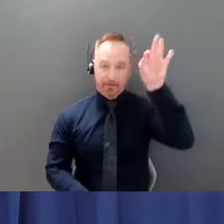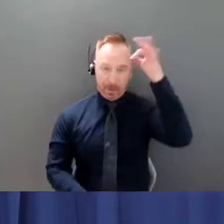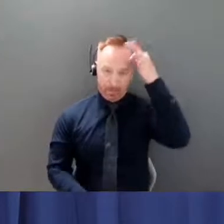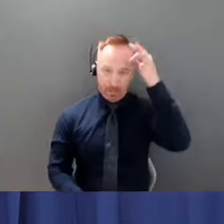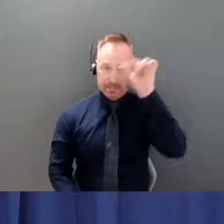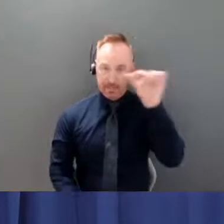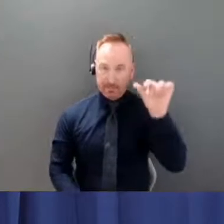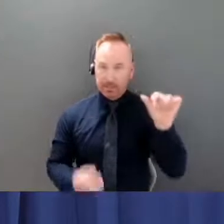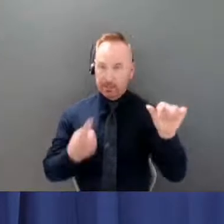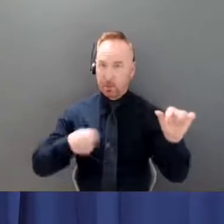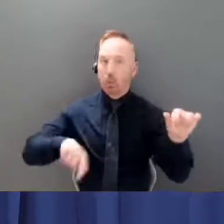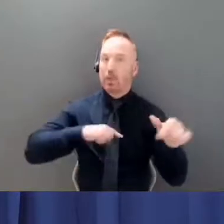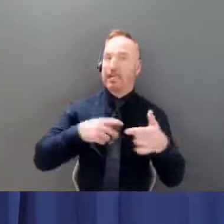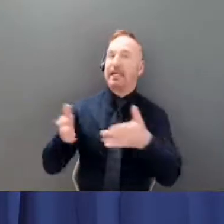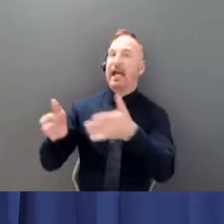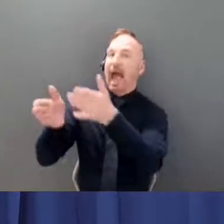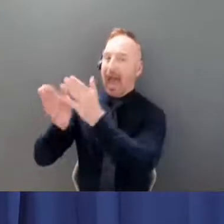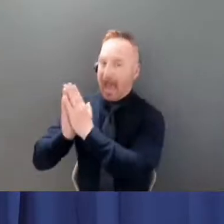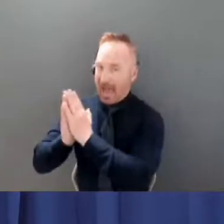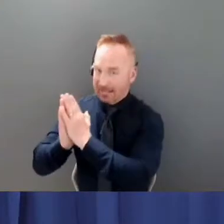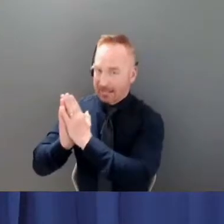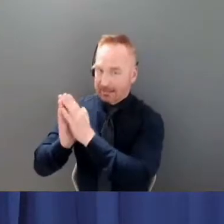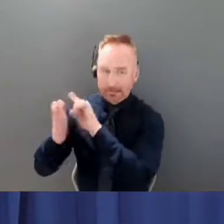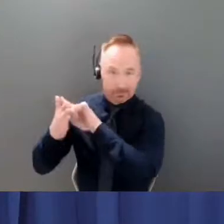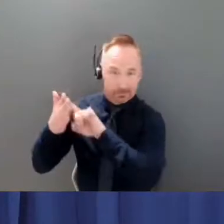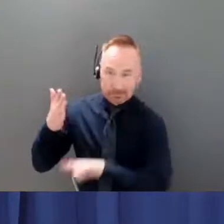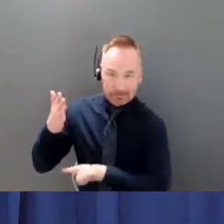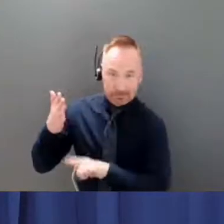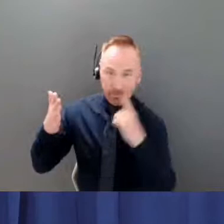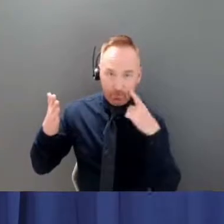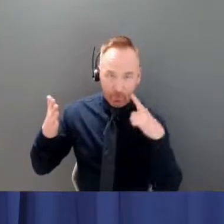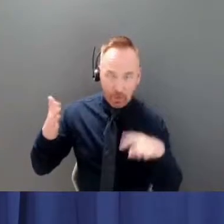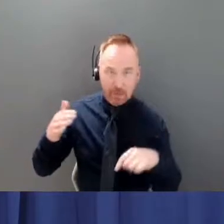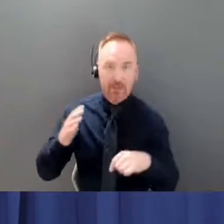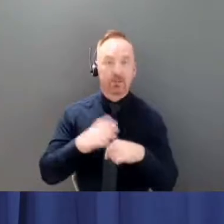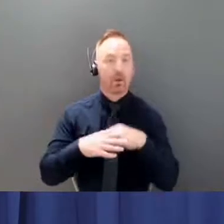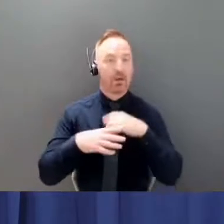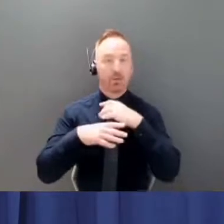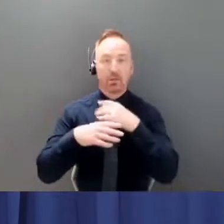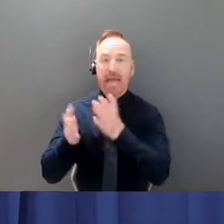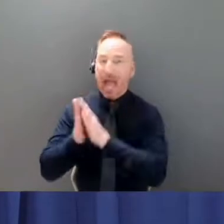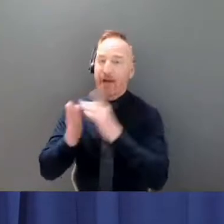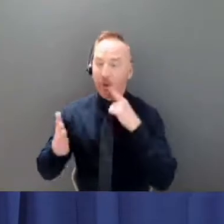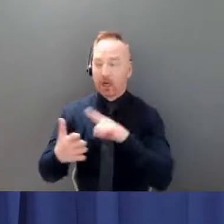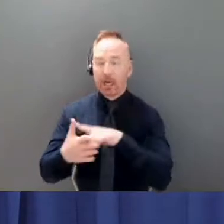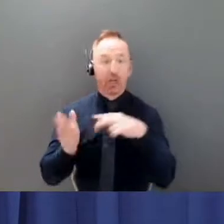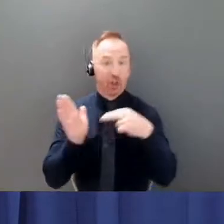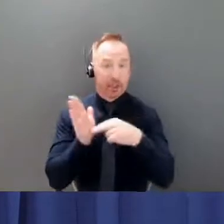And it's, just to briefly summarize, it's for nurses, it's for social workers,